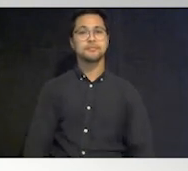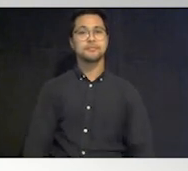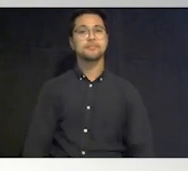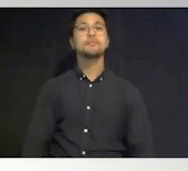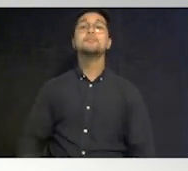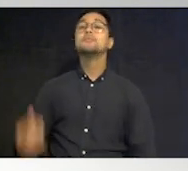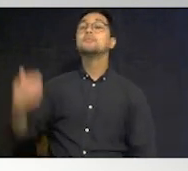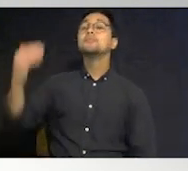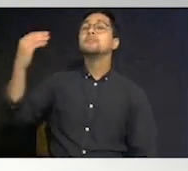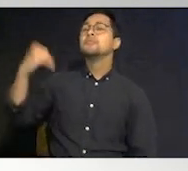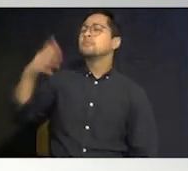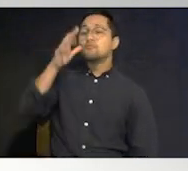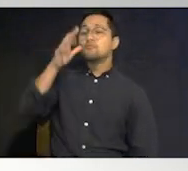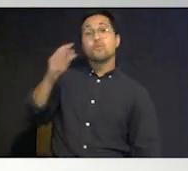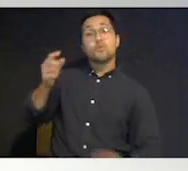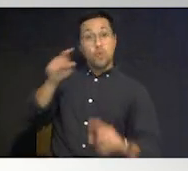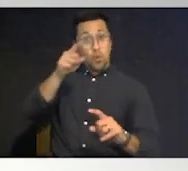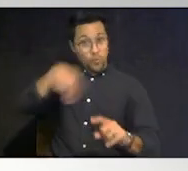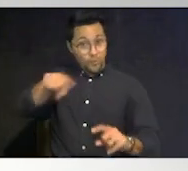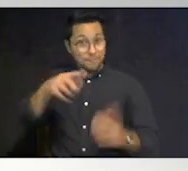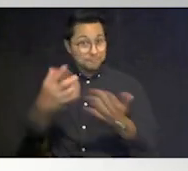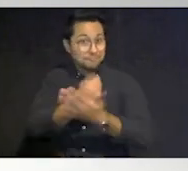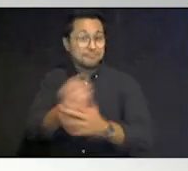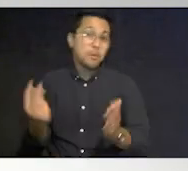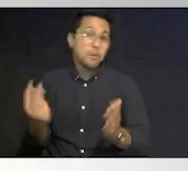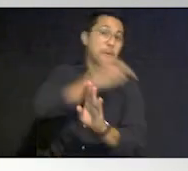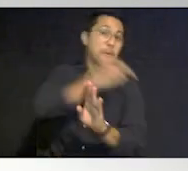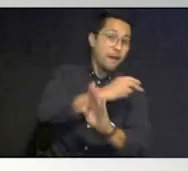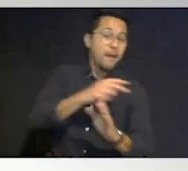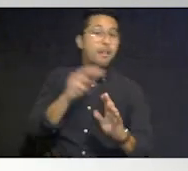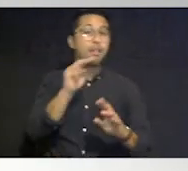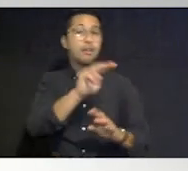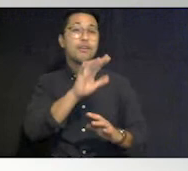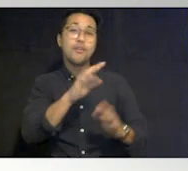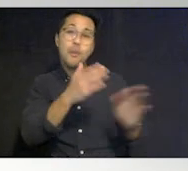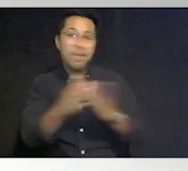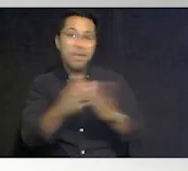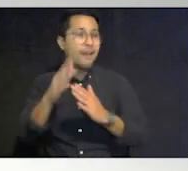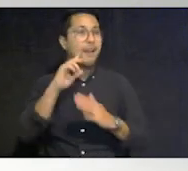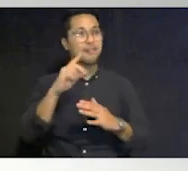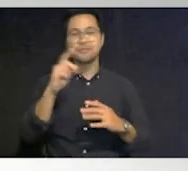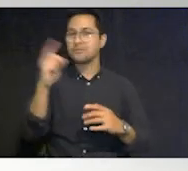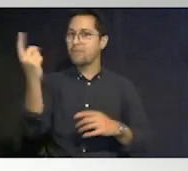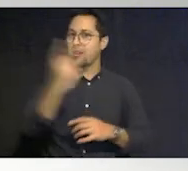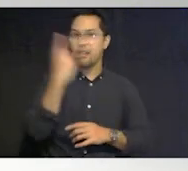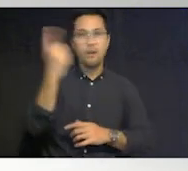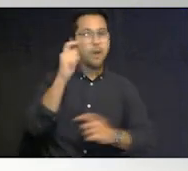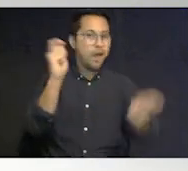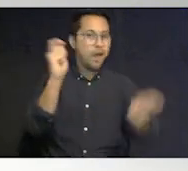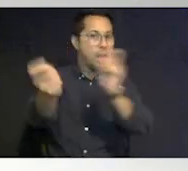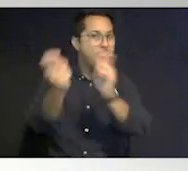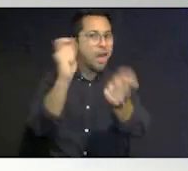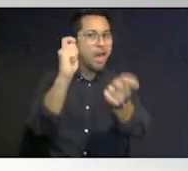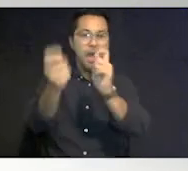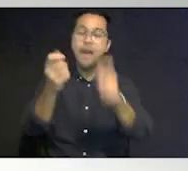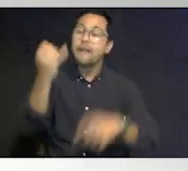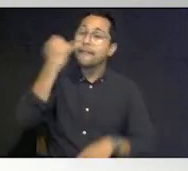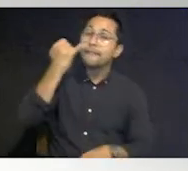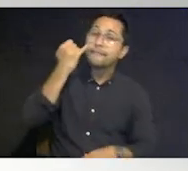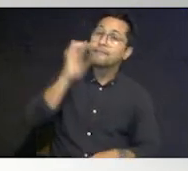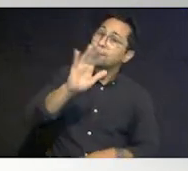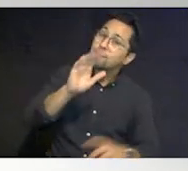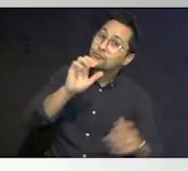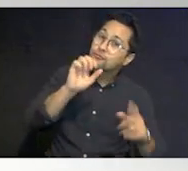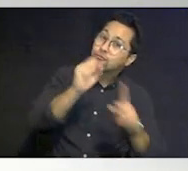and so go back and look at your plan it's a living document ever changing when when your situations change it needs to you know